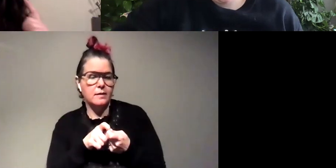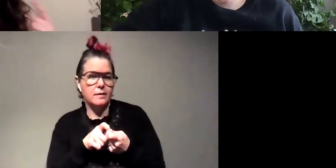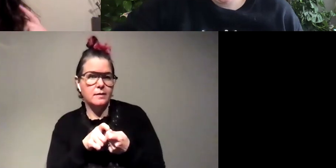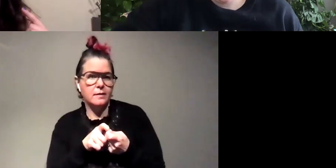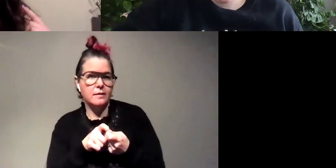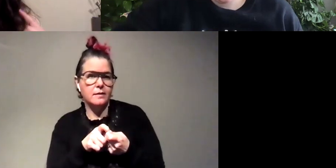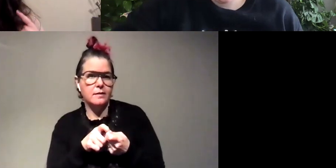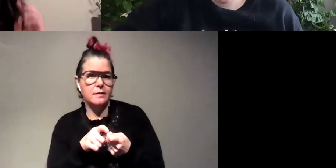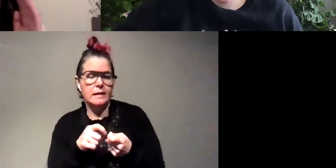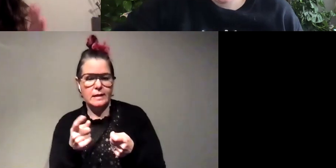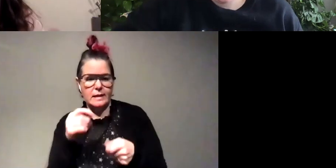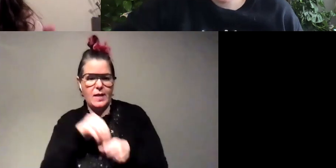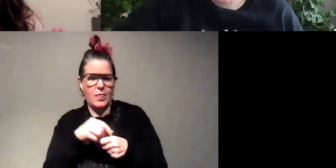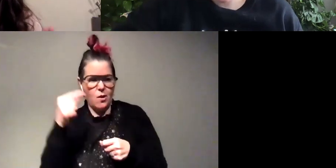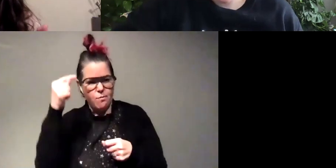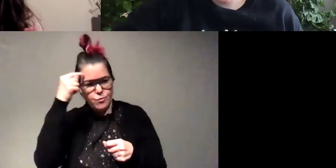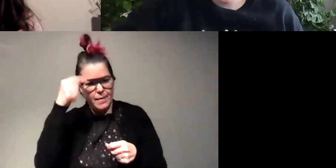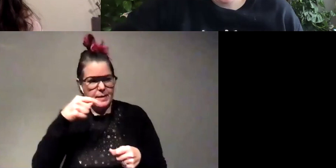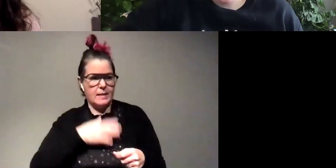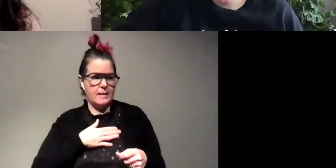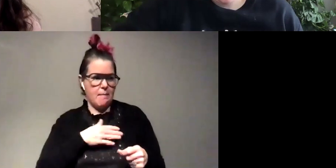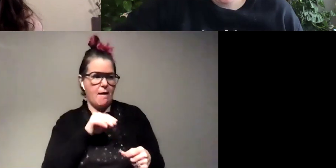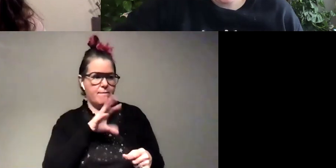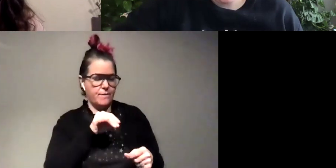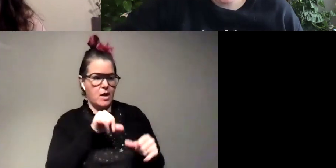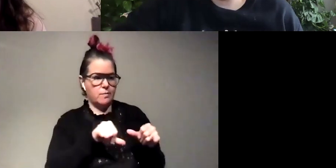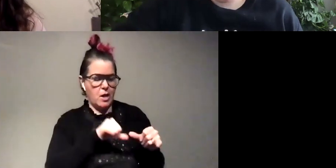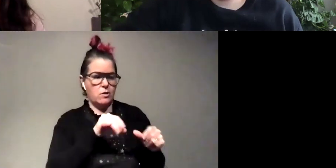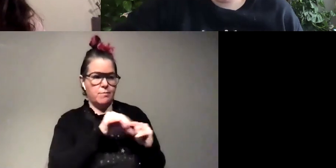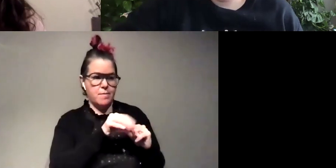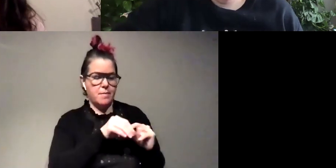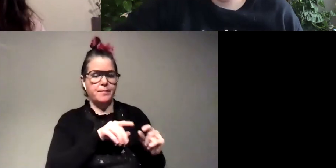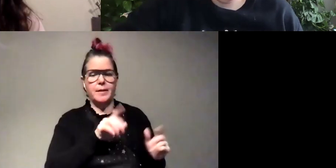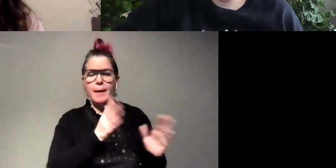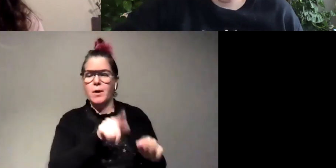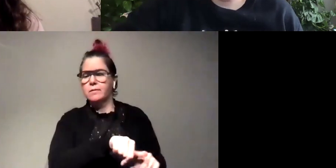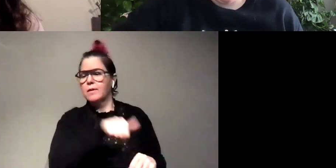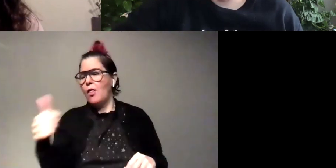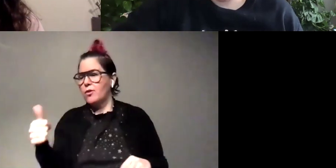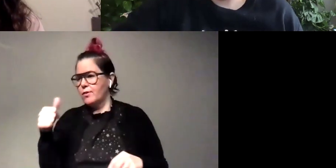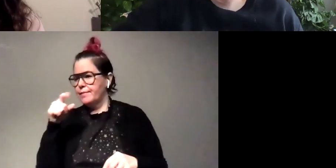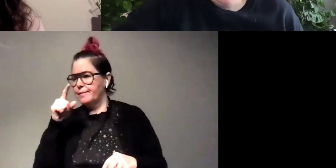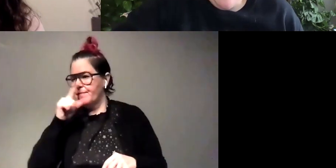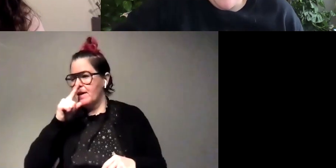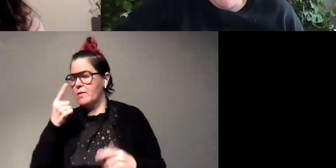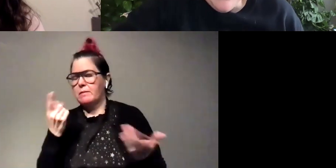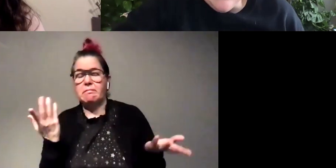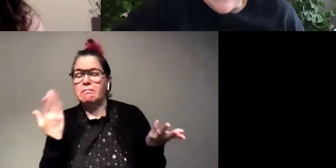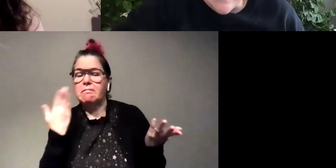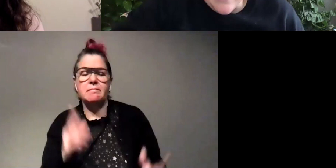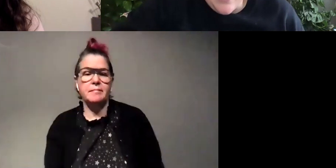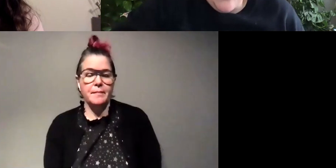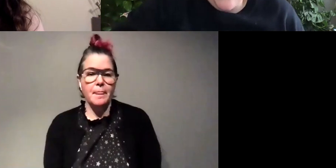hardwires in their brain like this is my flash pattern versus that's a flash pattern i don't know cool um